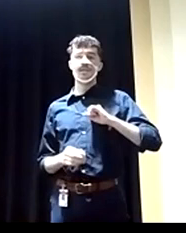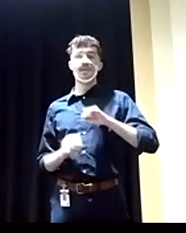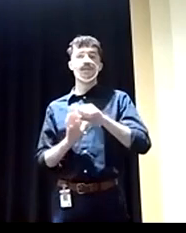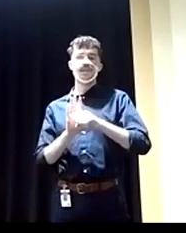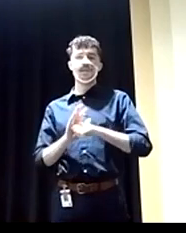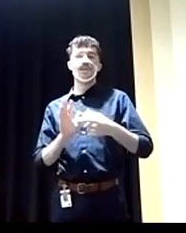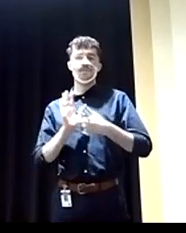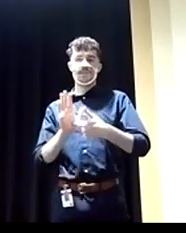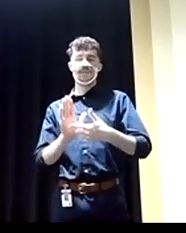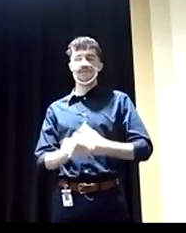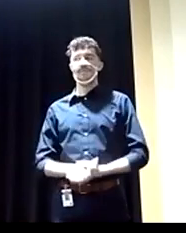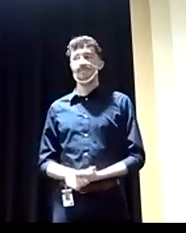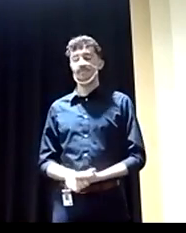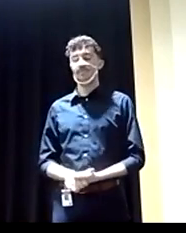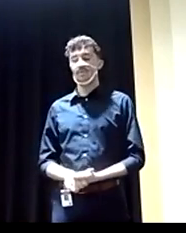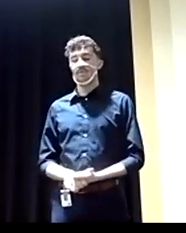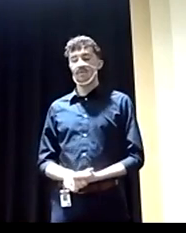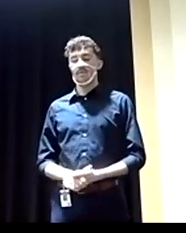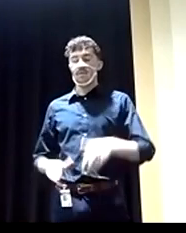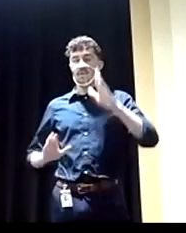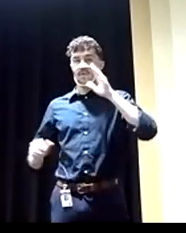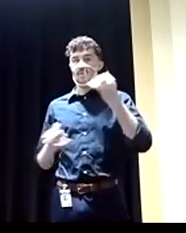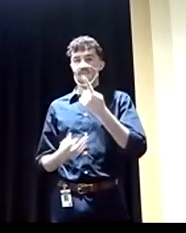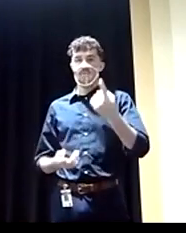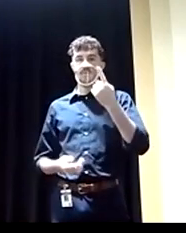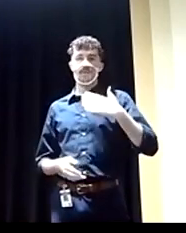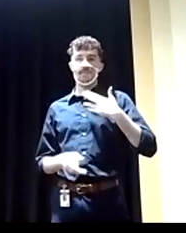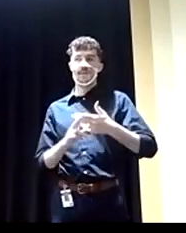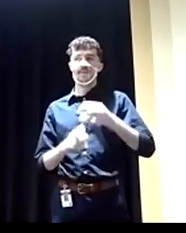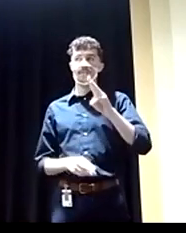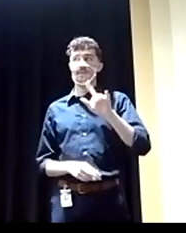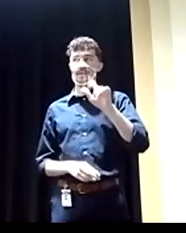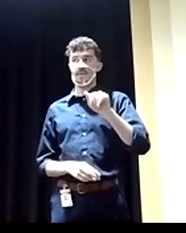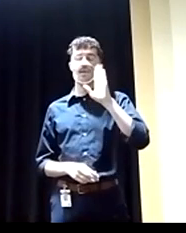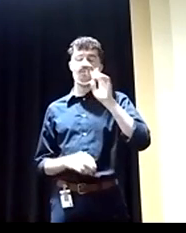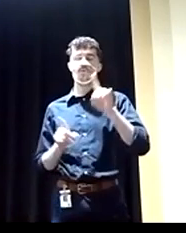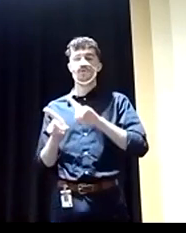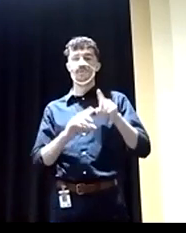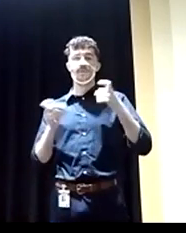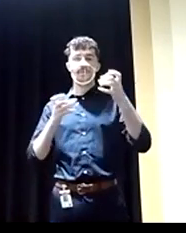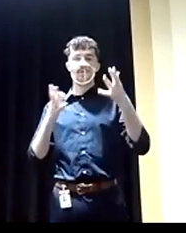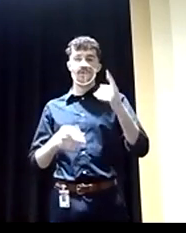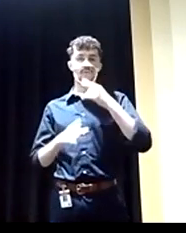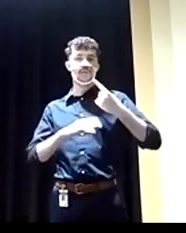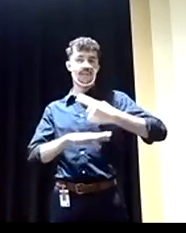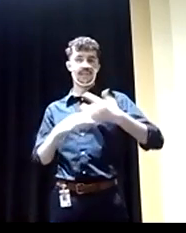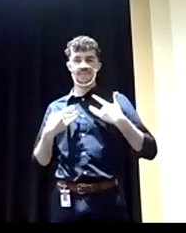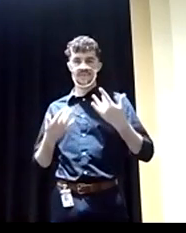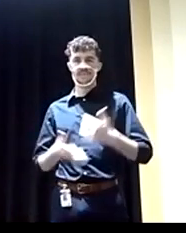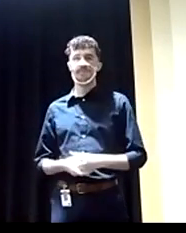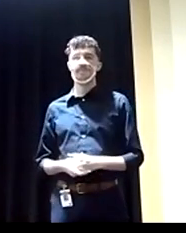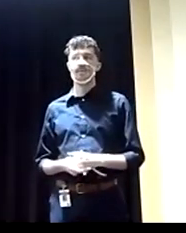Malcolm Canata. Hello everyone. My name is Mila Sinina and I will also be another moderator for today's event.